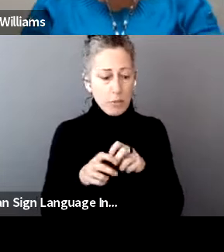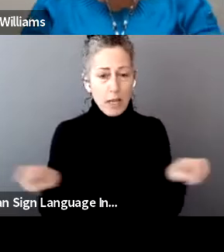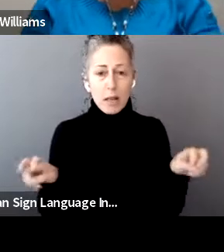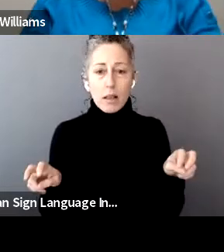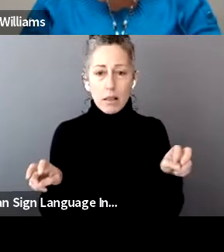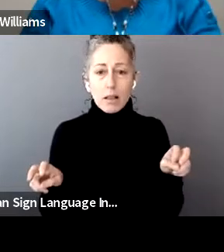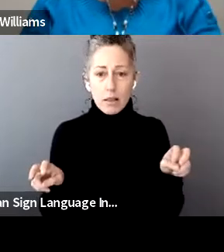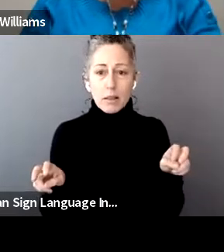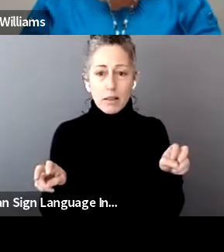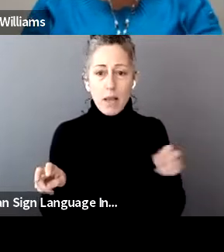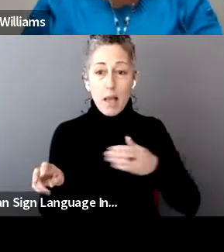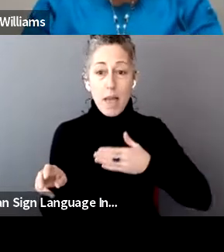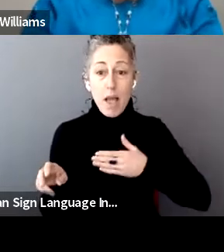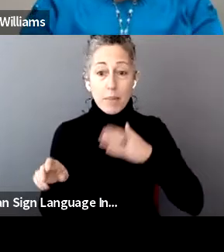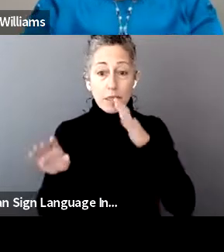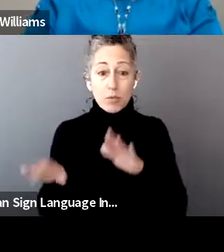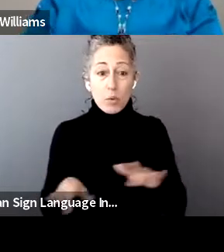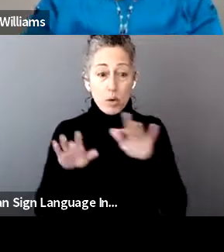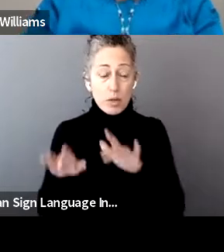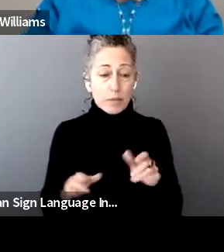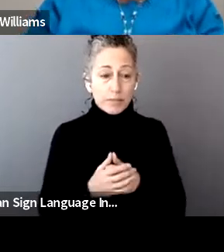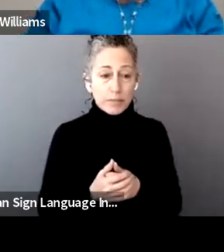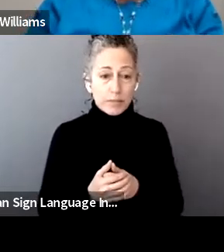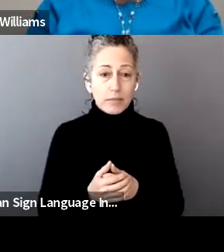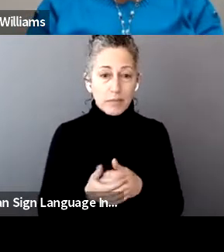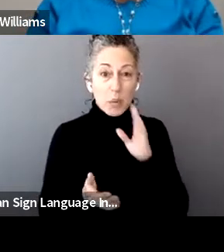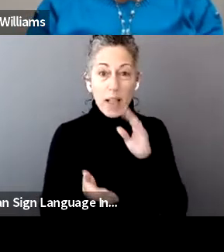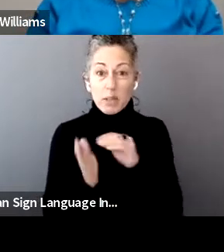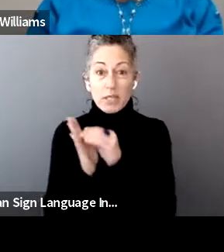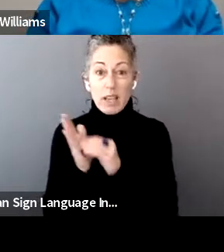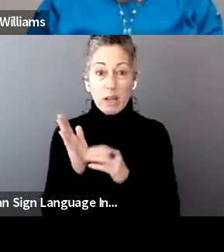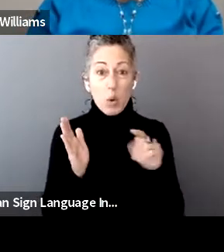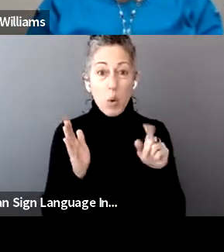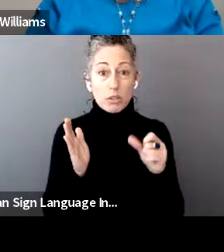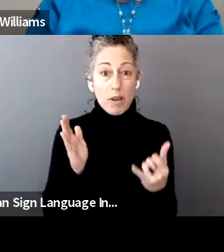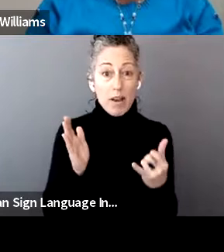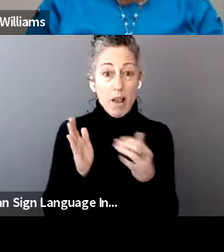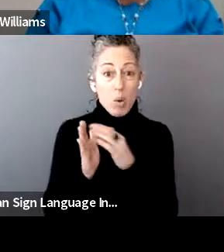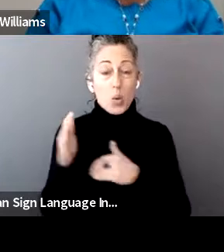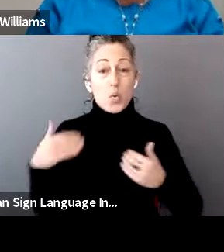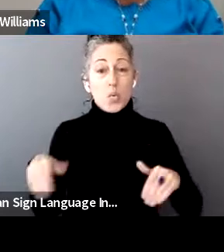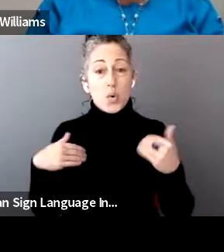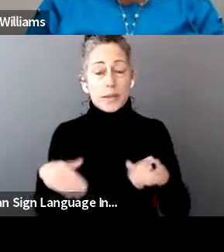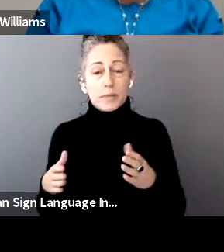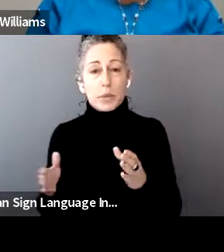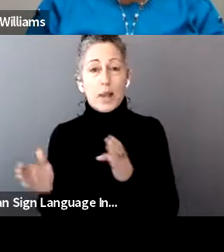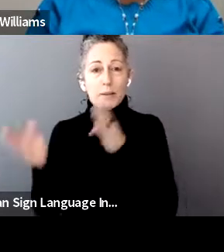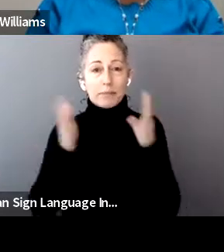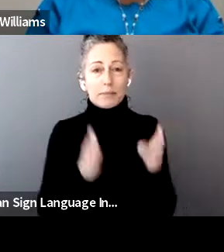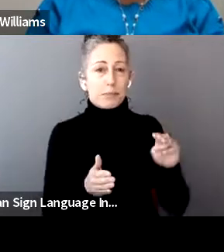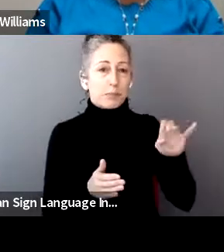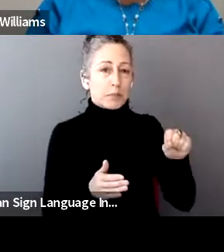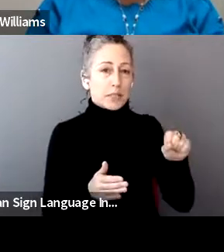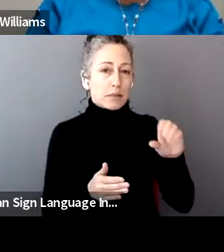glad that it's being recorded. Now let's move on to Miss Oliver. Same question. But